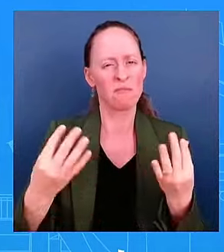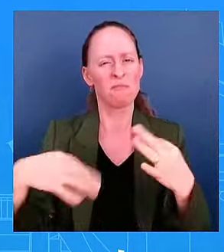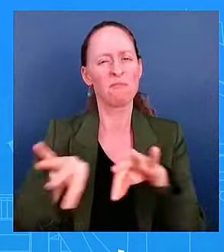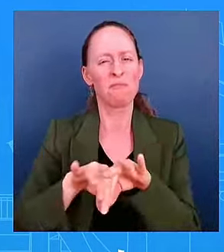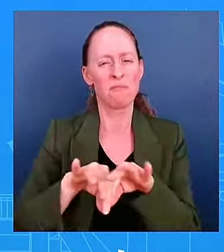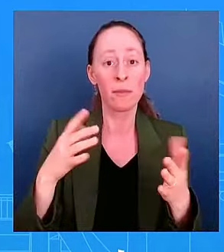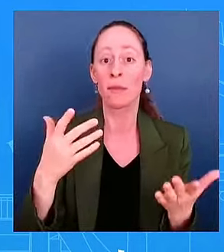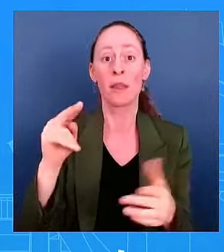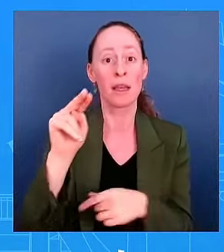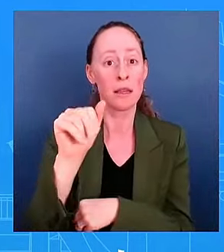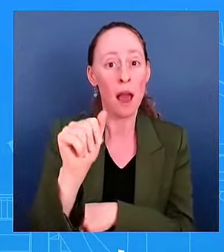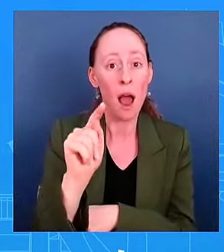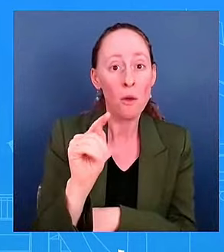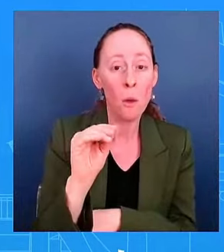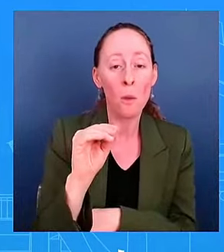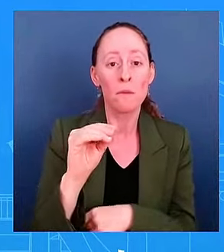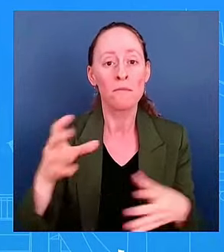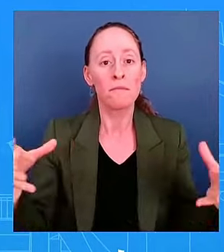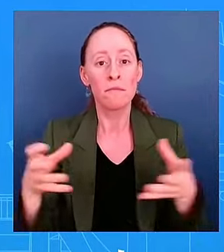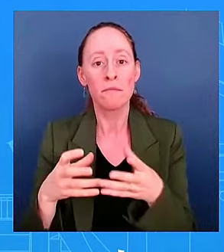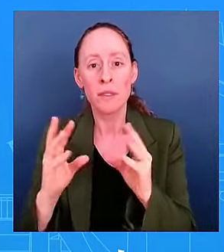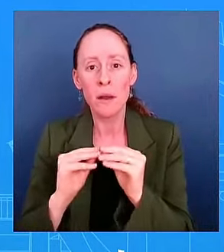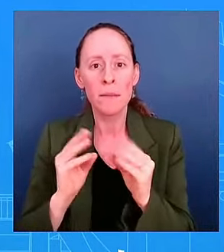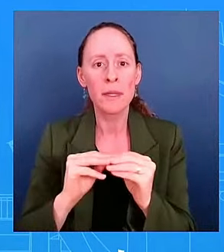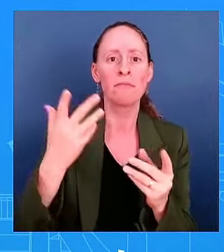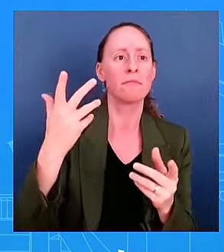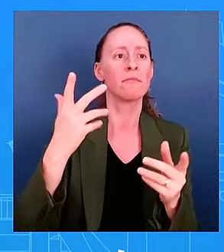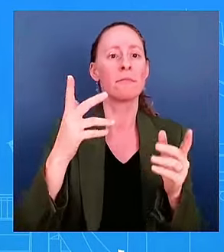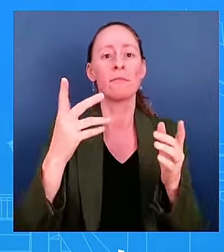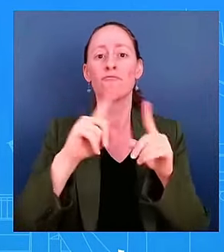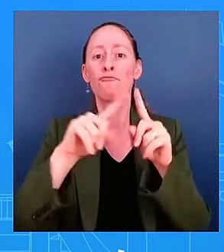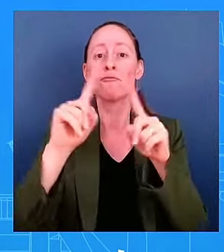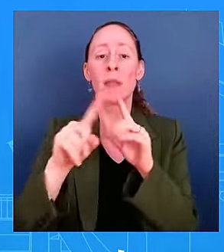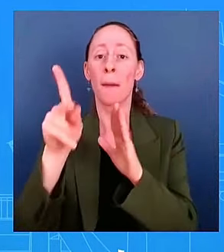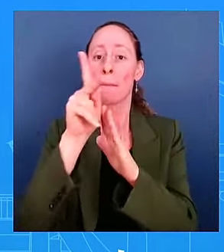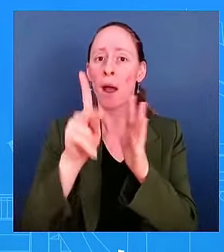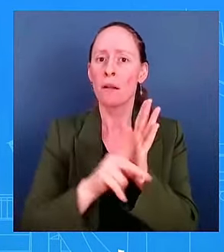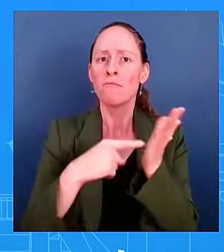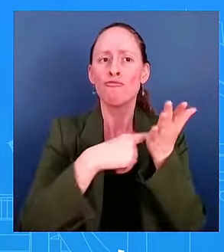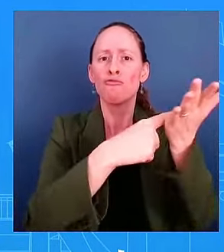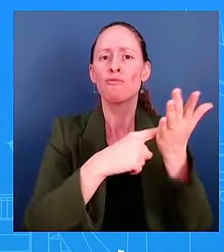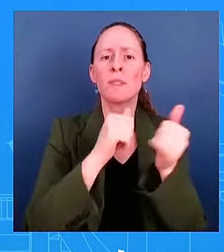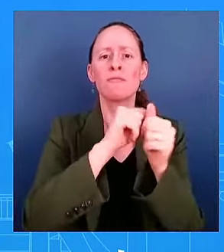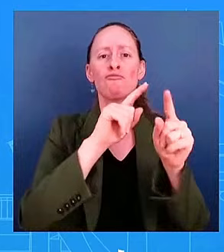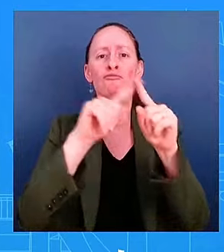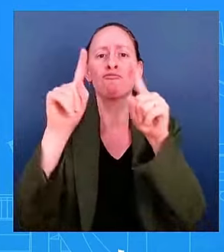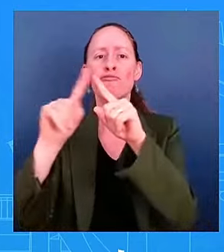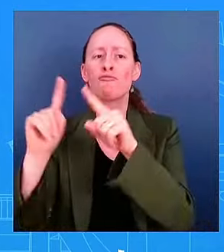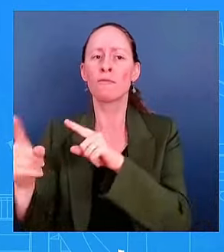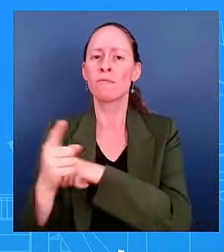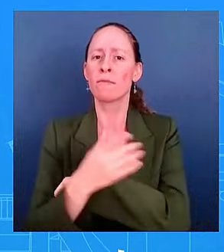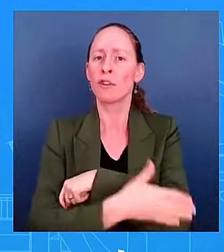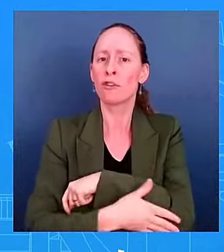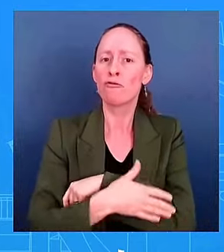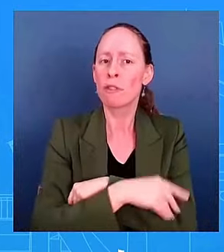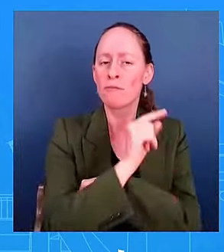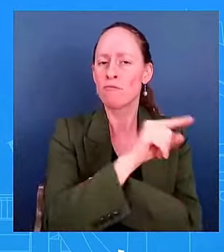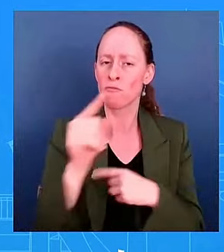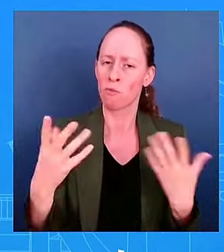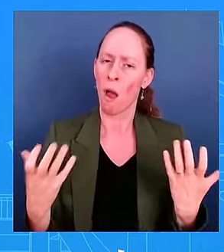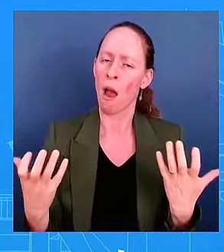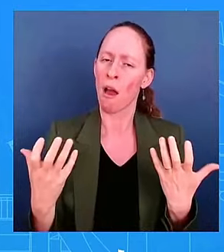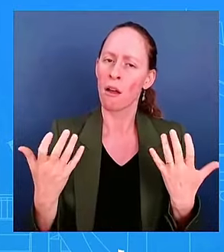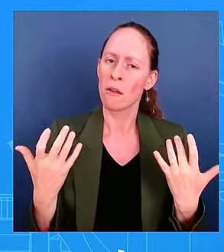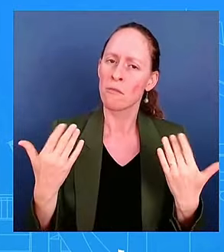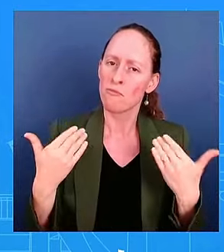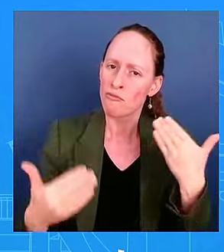important to continue our world leadership on that, being leaders, and strengthening our national security as well. And that is how the president thinks